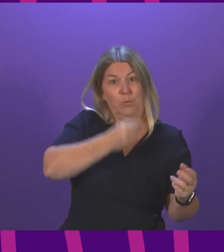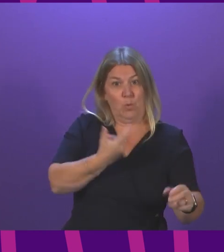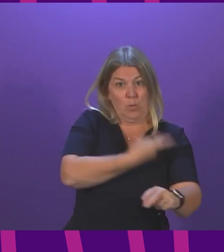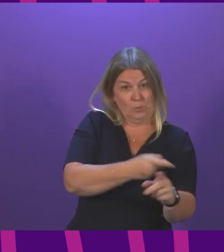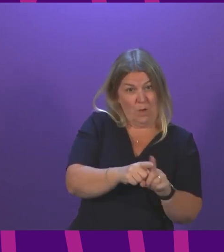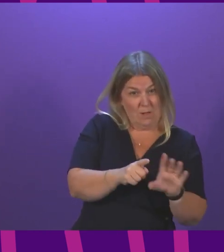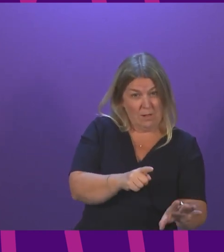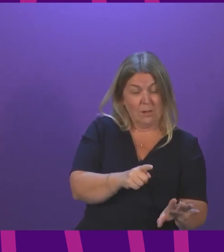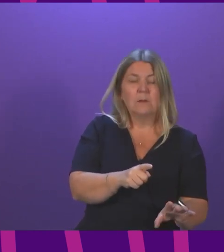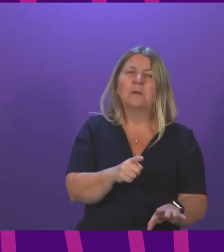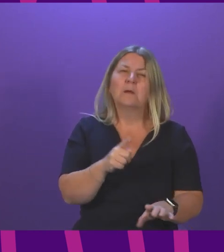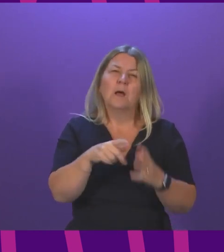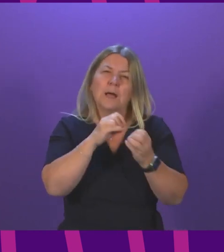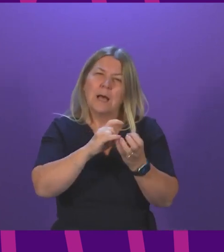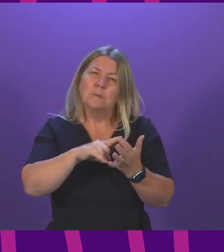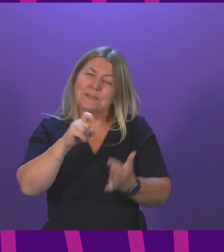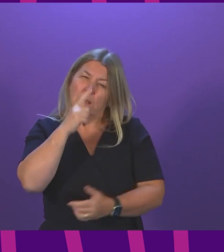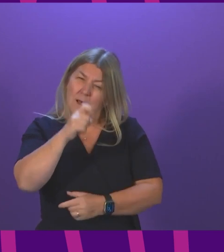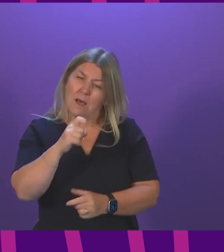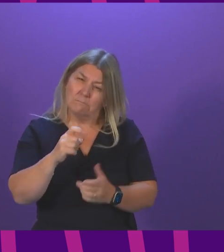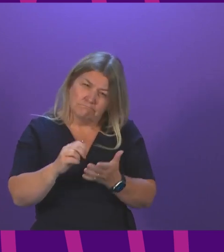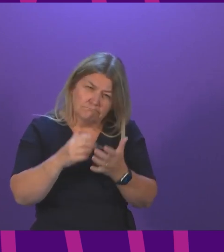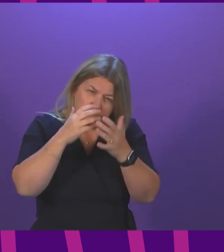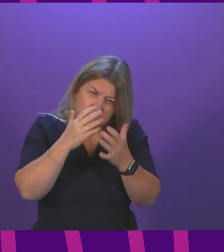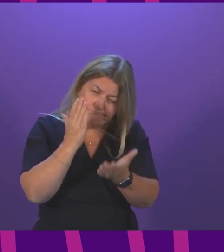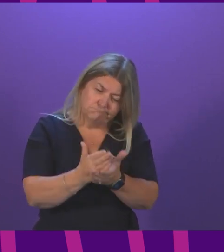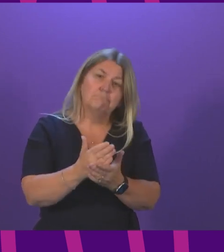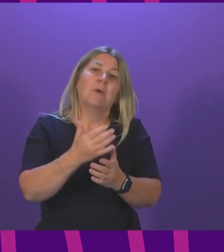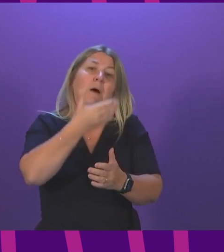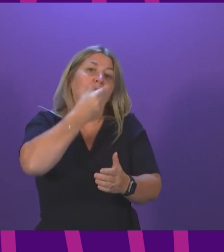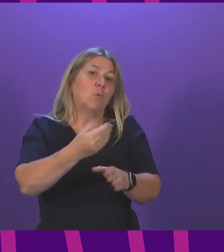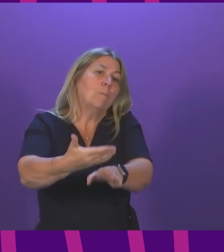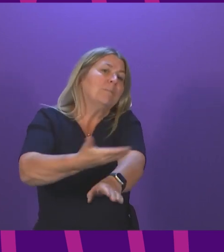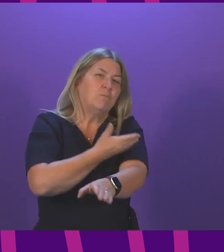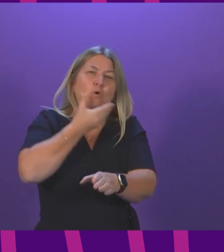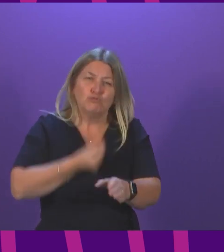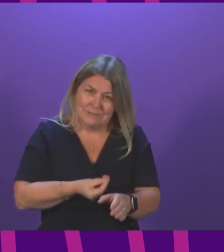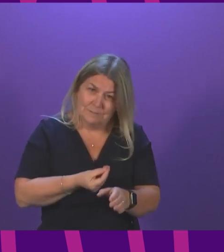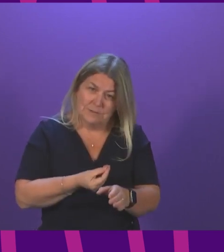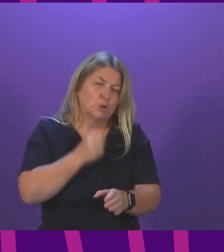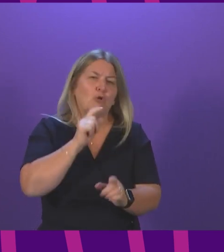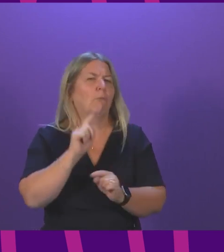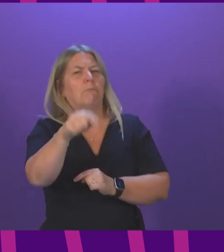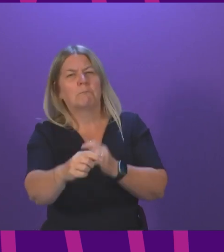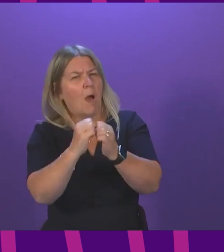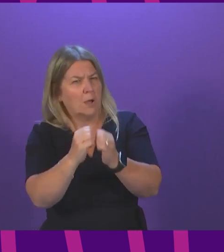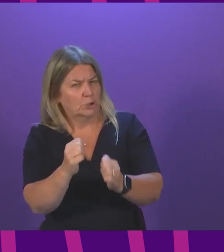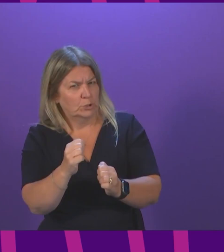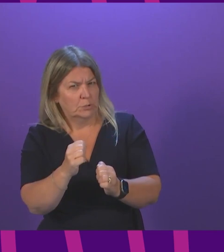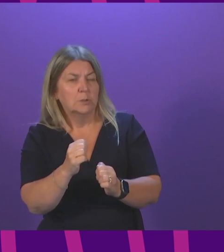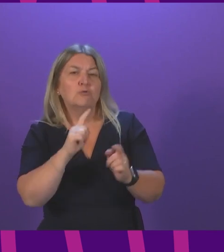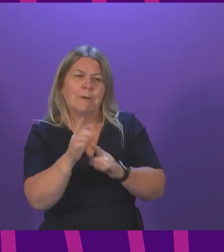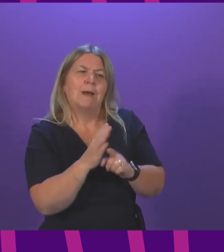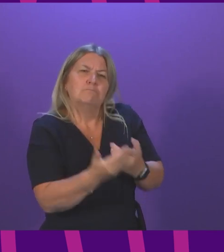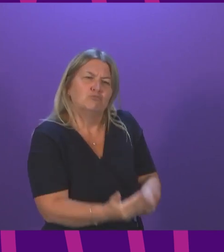the flu programme at least before Christmas rather than by March to better protect the NHS? I also welcome the development